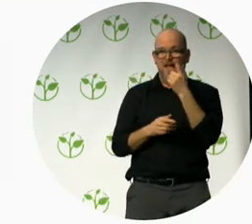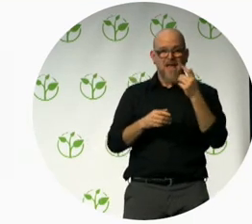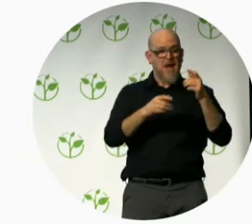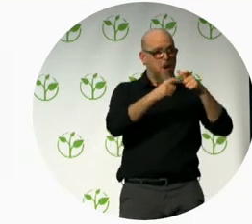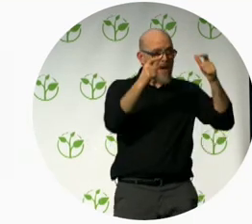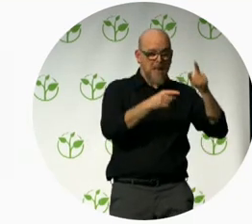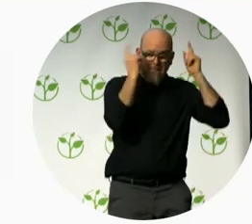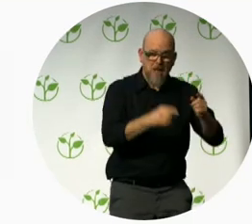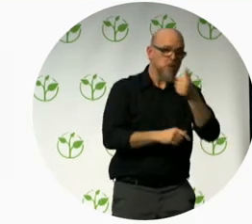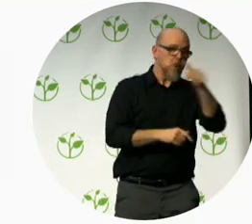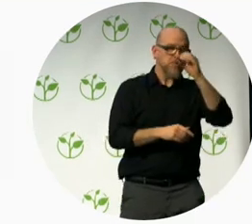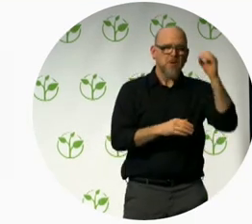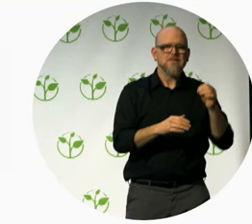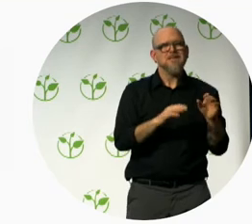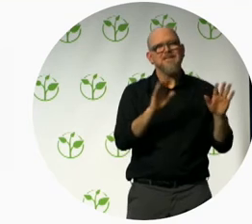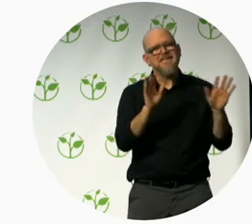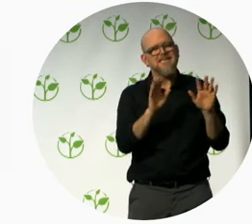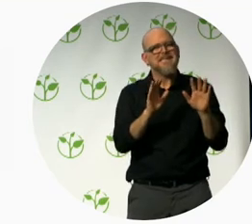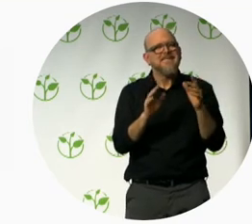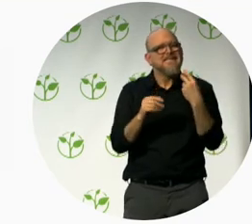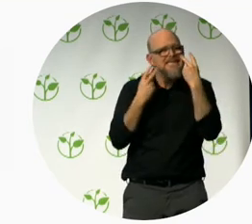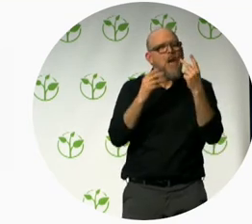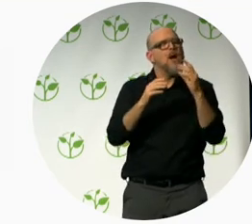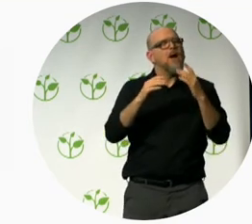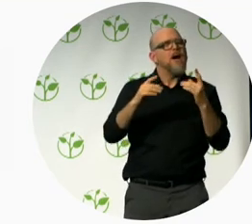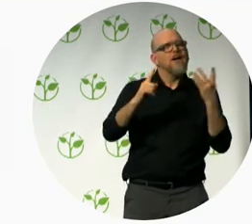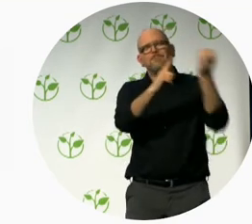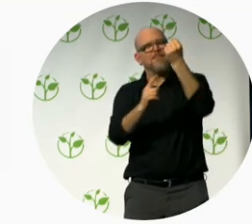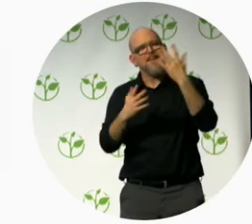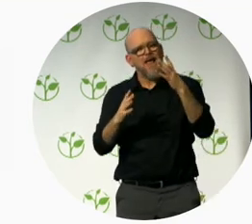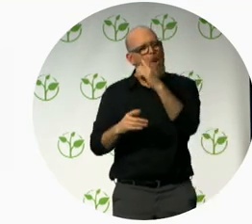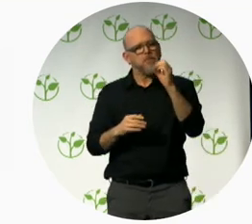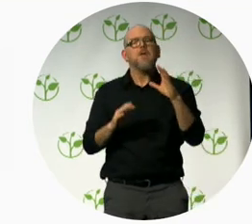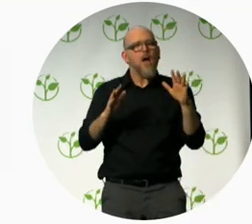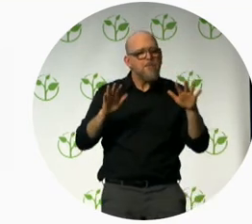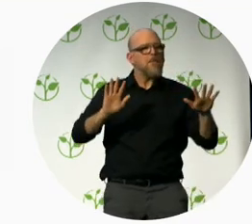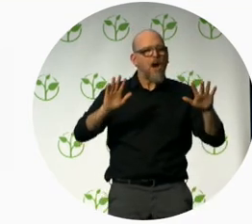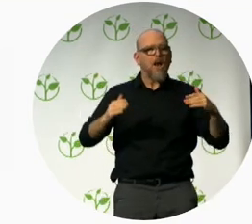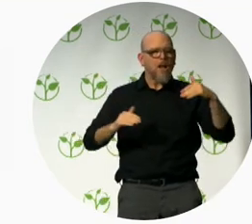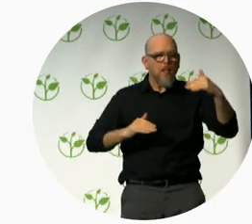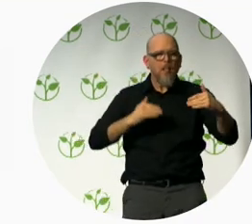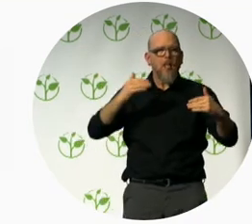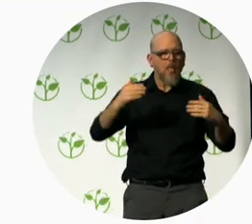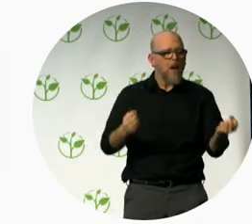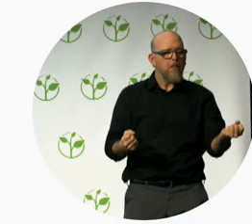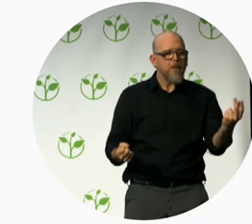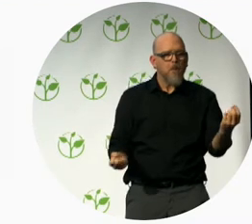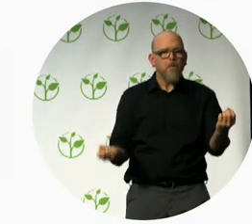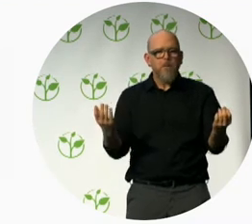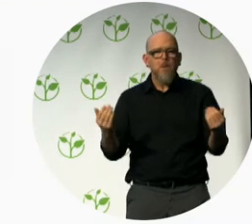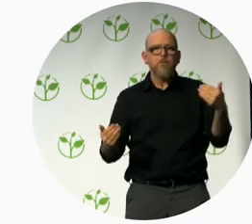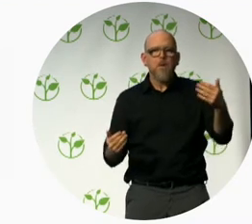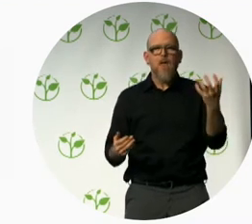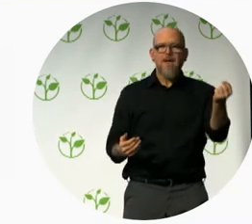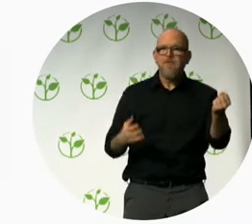export and implement and localize accessibility products and solutions globally to all countries in the world.